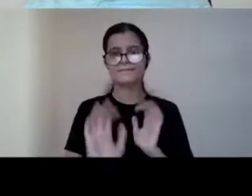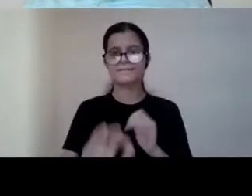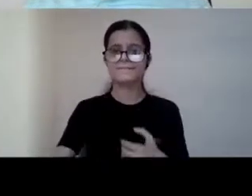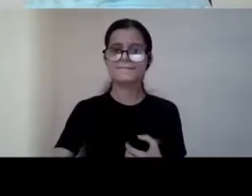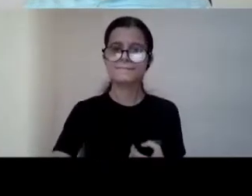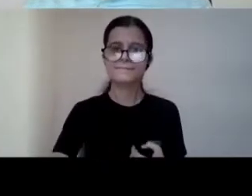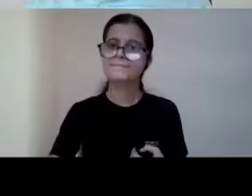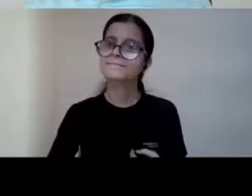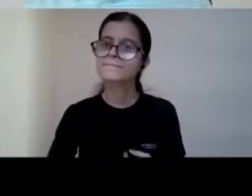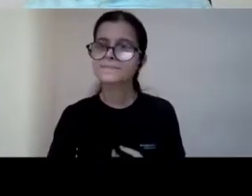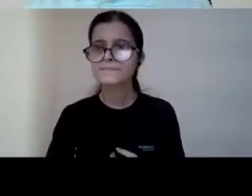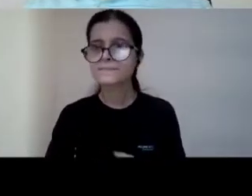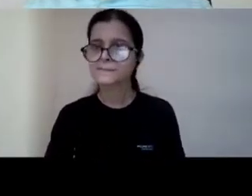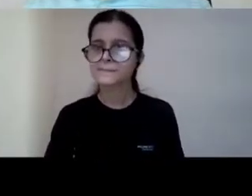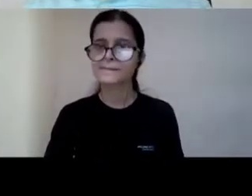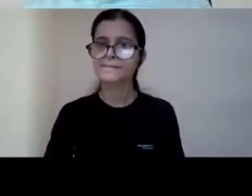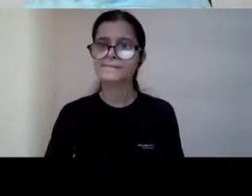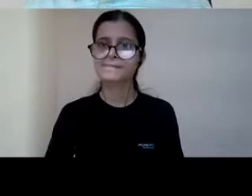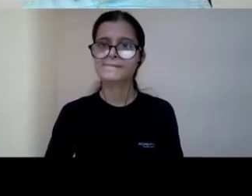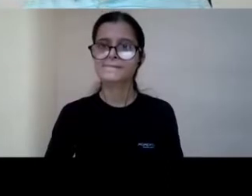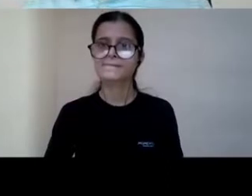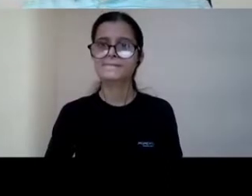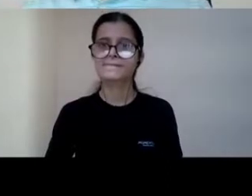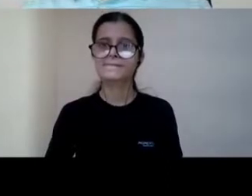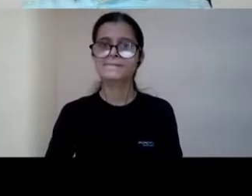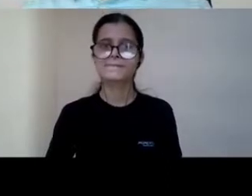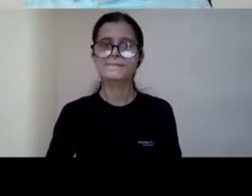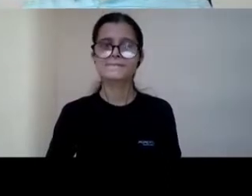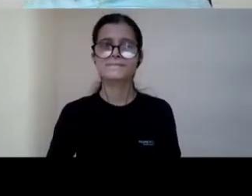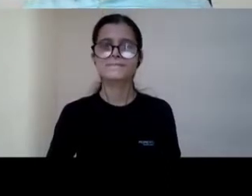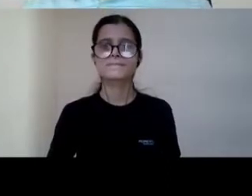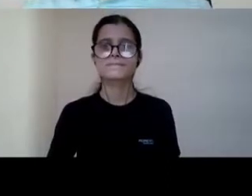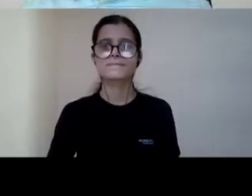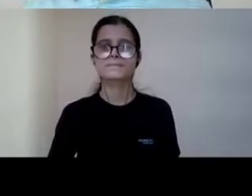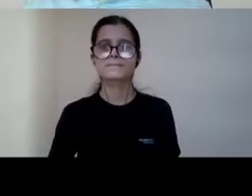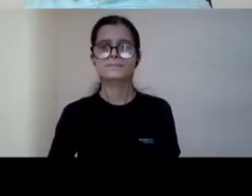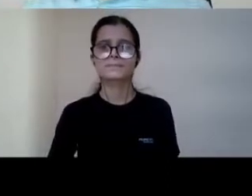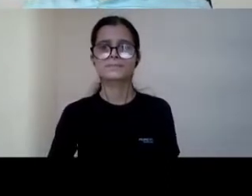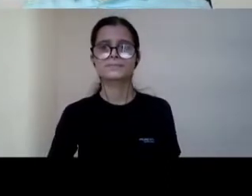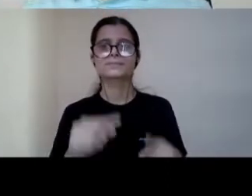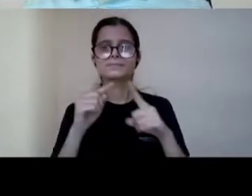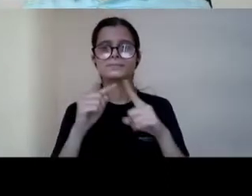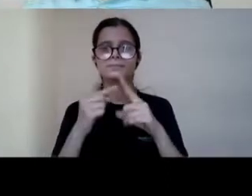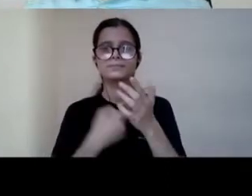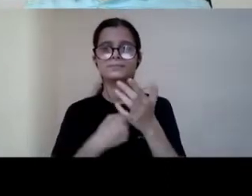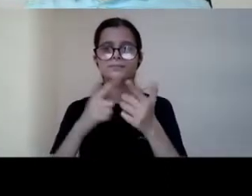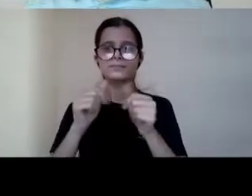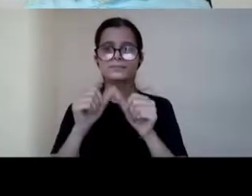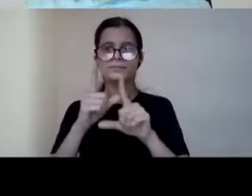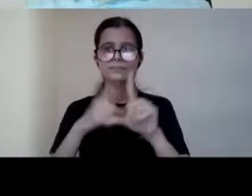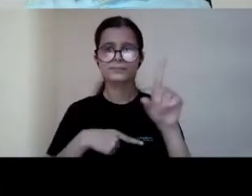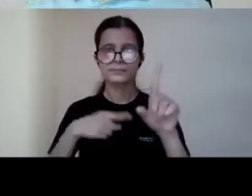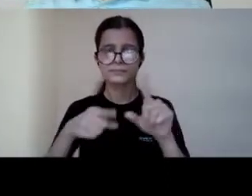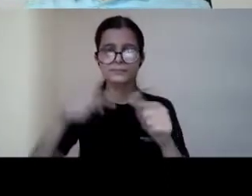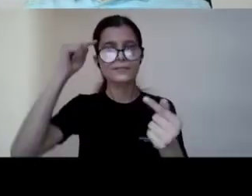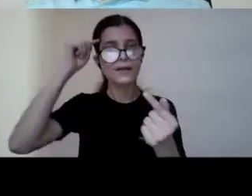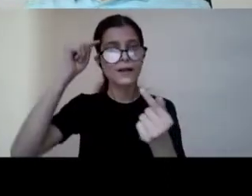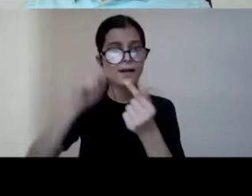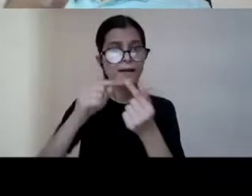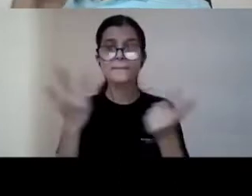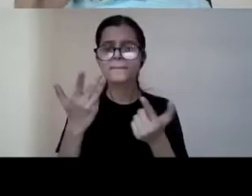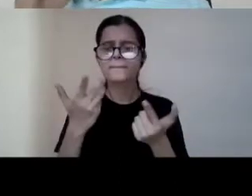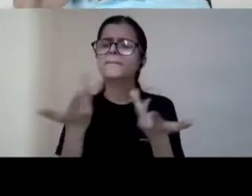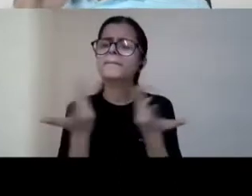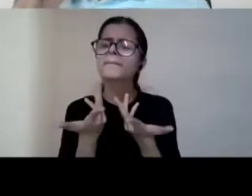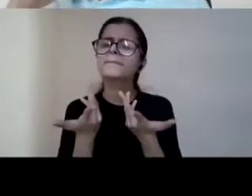what is the purpose of this treaty marrakesh treaty that we are talking about the purpose is that that we realize